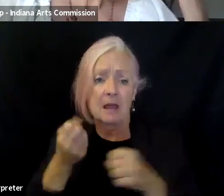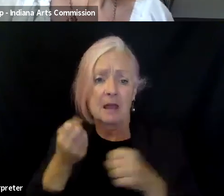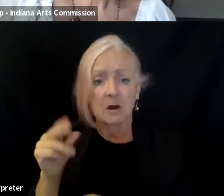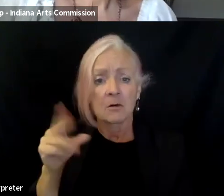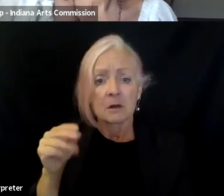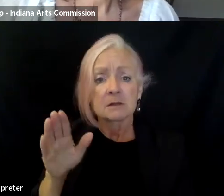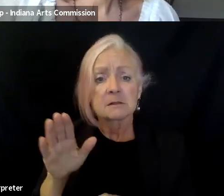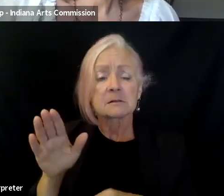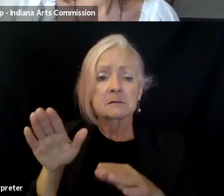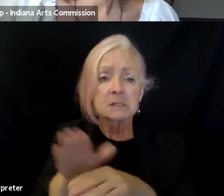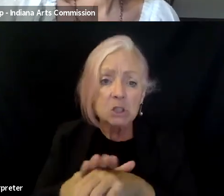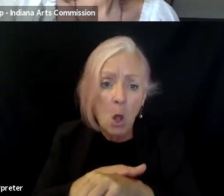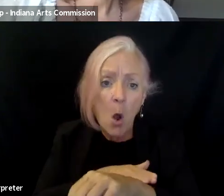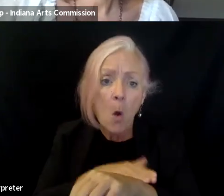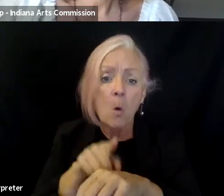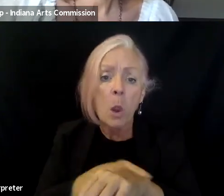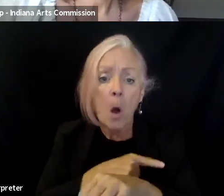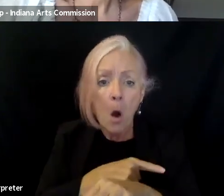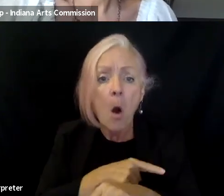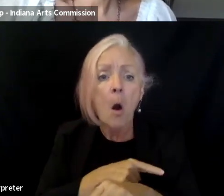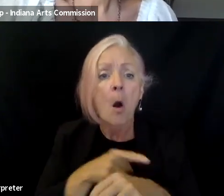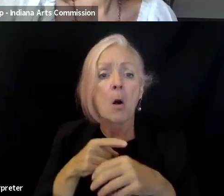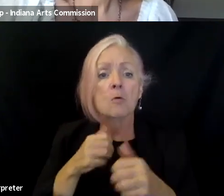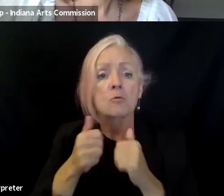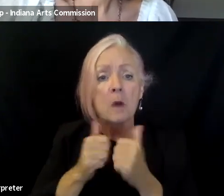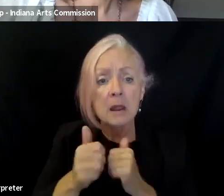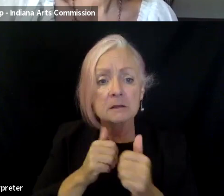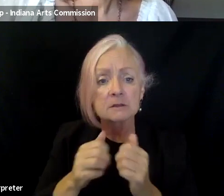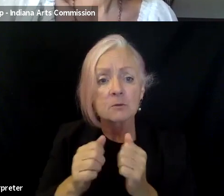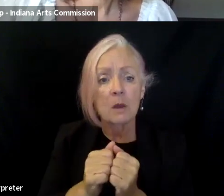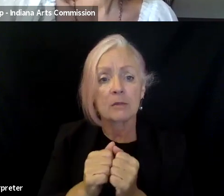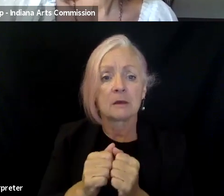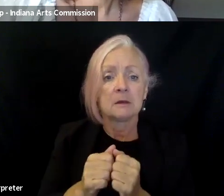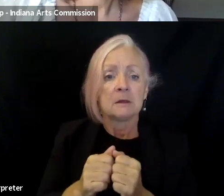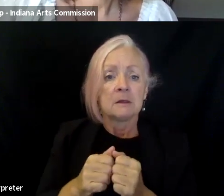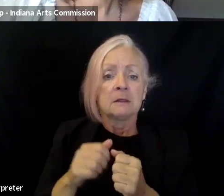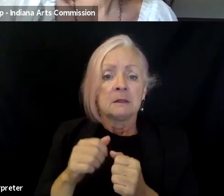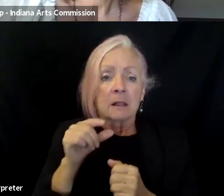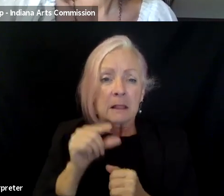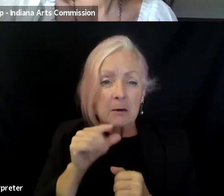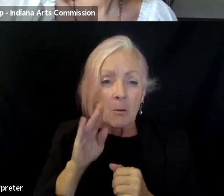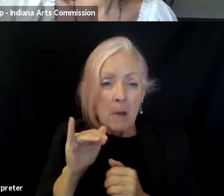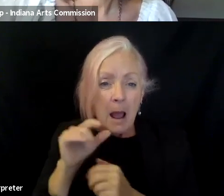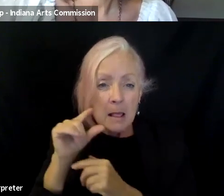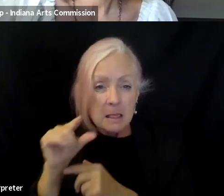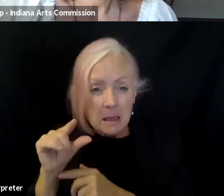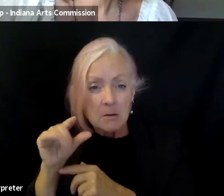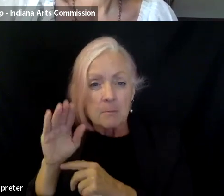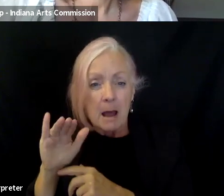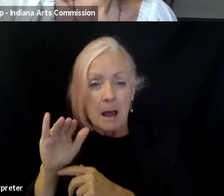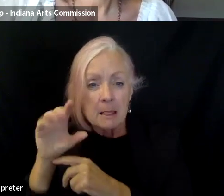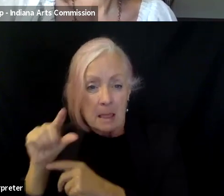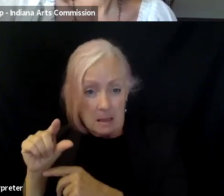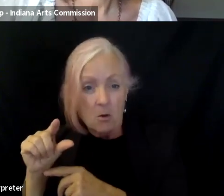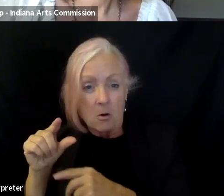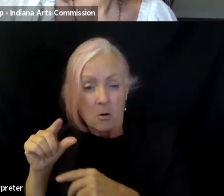with what we call the three pound weight, toned with a three pound weight, not a 100 pound weight, right? Um, and just maybe just